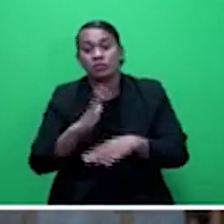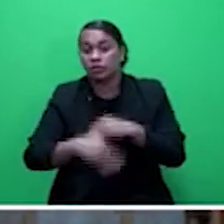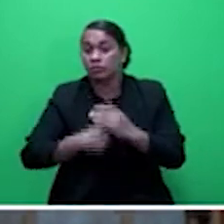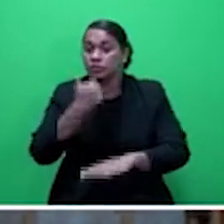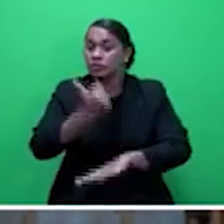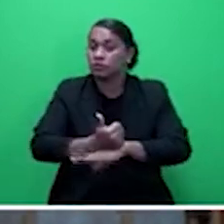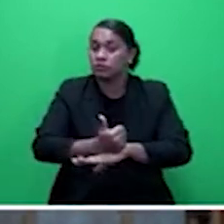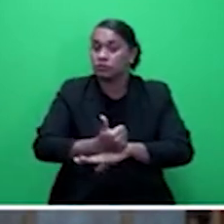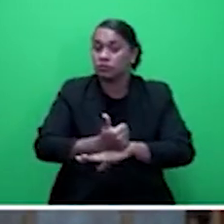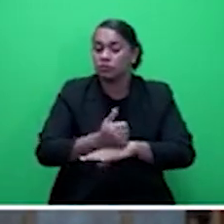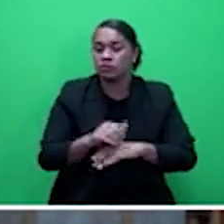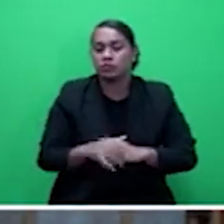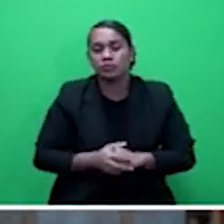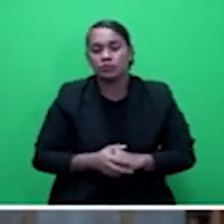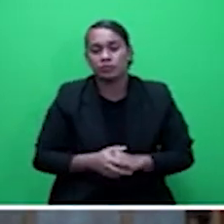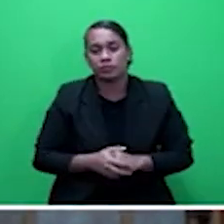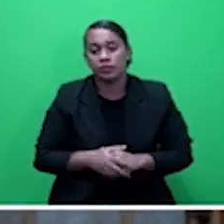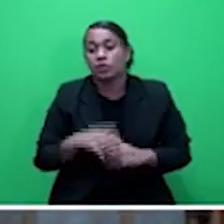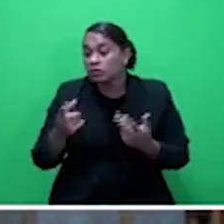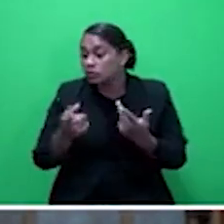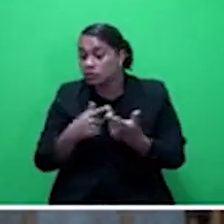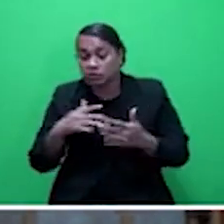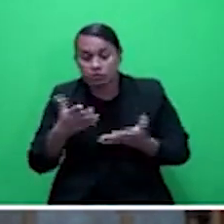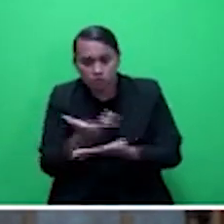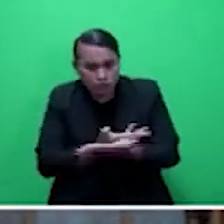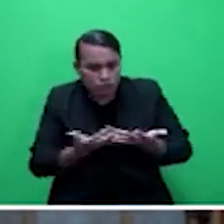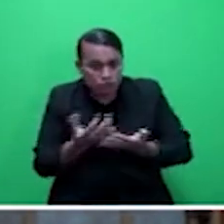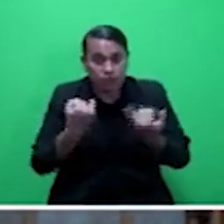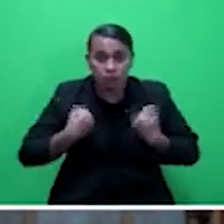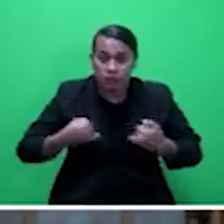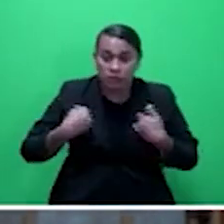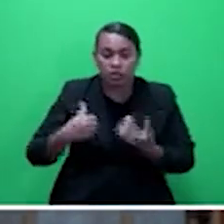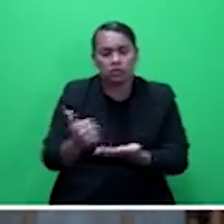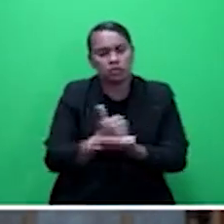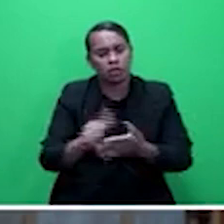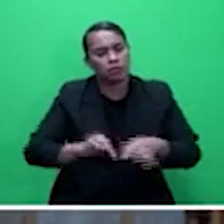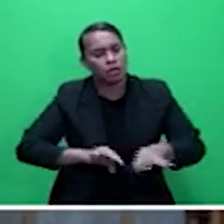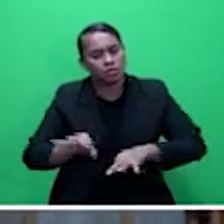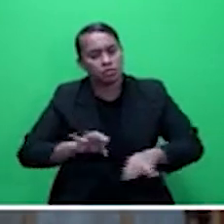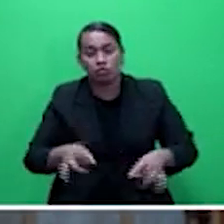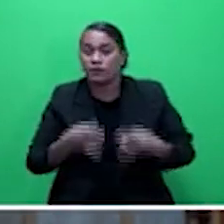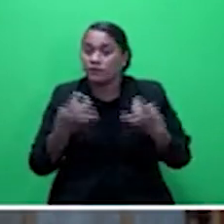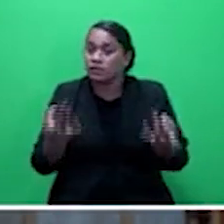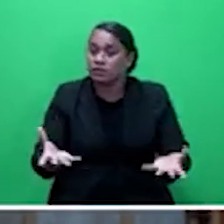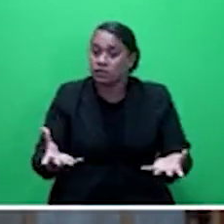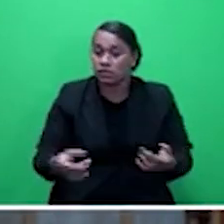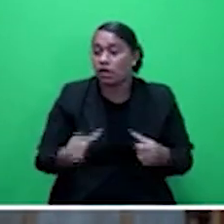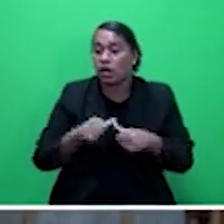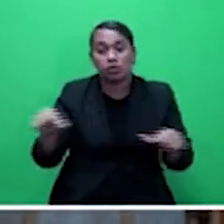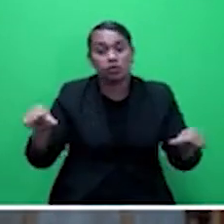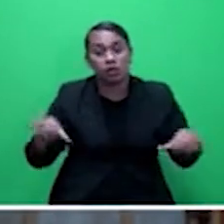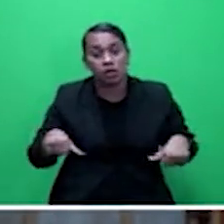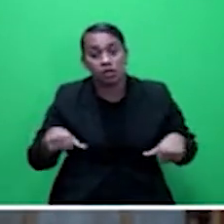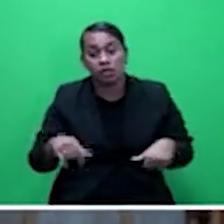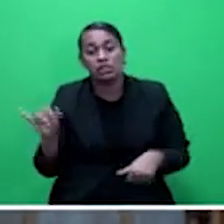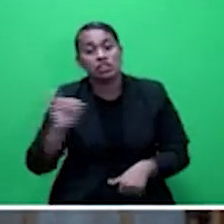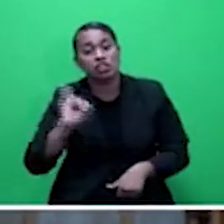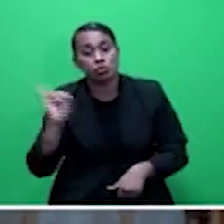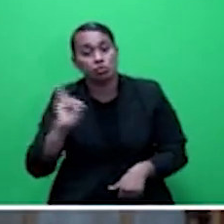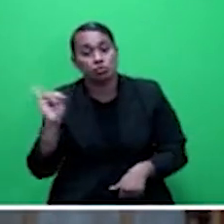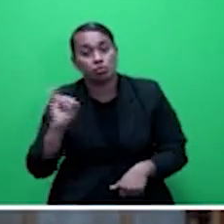implementing an action plan for the provision of agriculture insurance. they first met in December 2018.